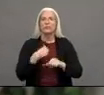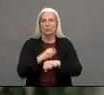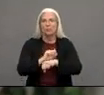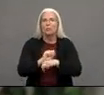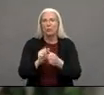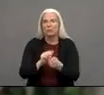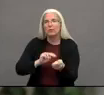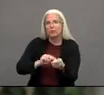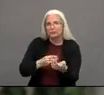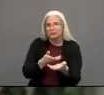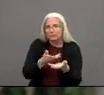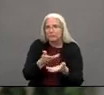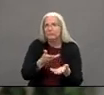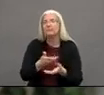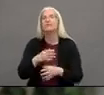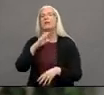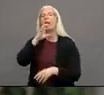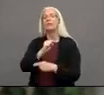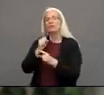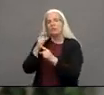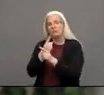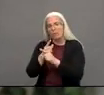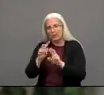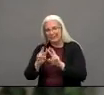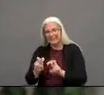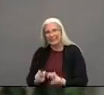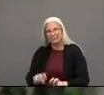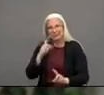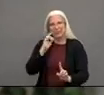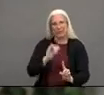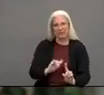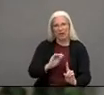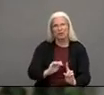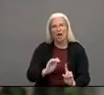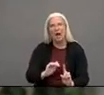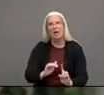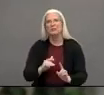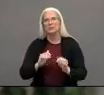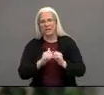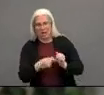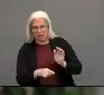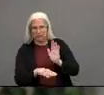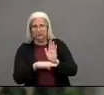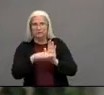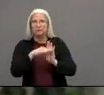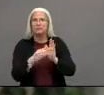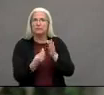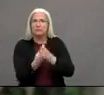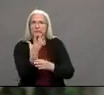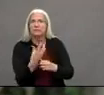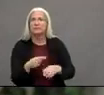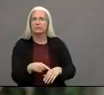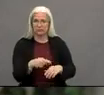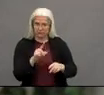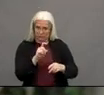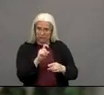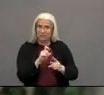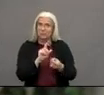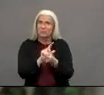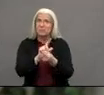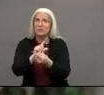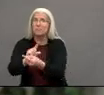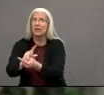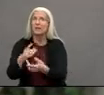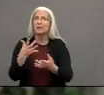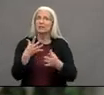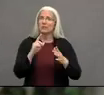monitor children's growth and development and identify any areas of concern if we see an area of concern we would make